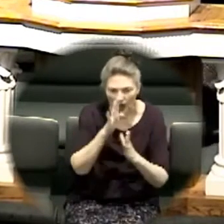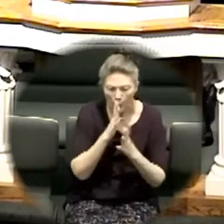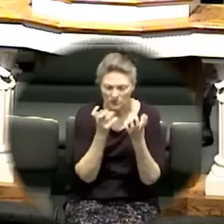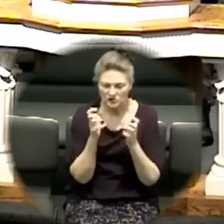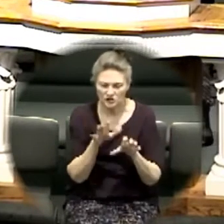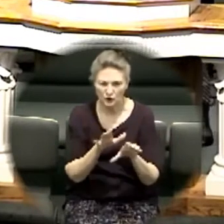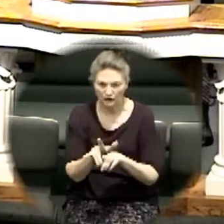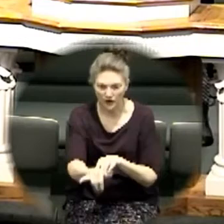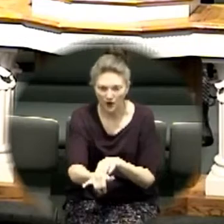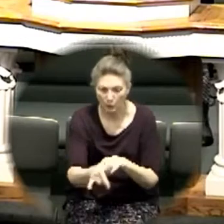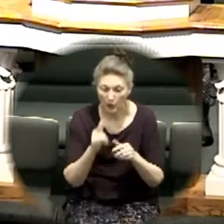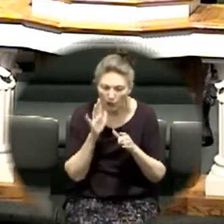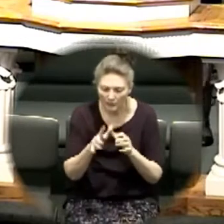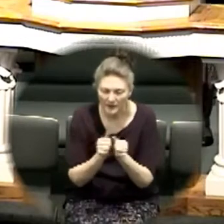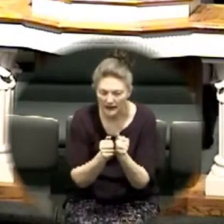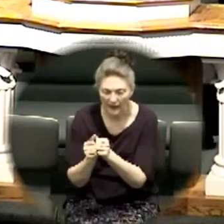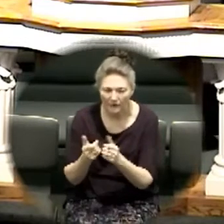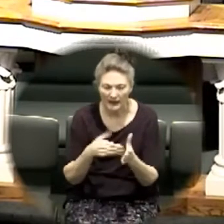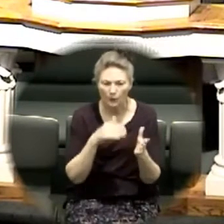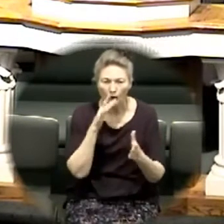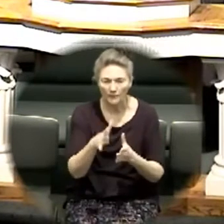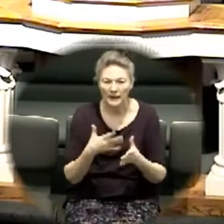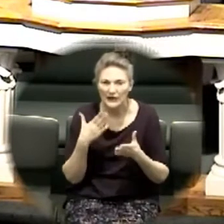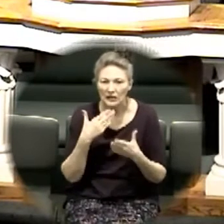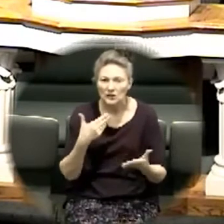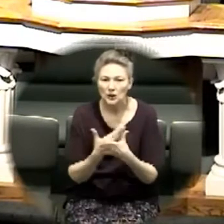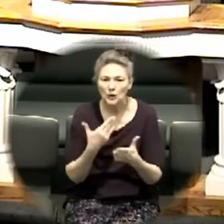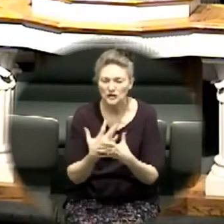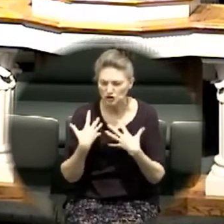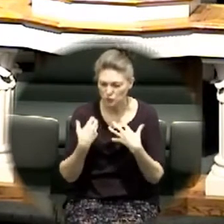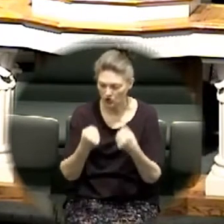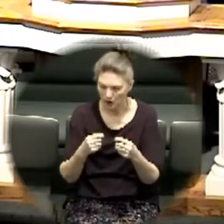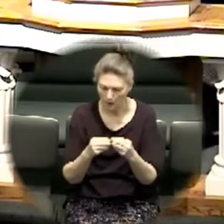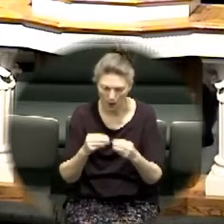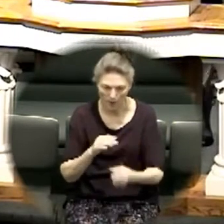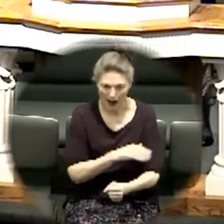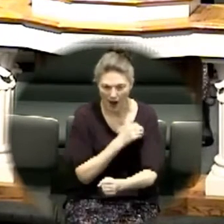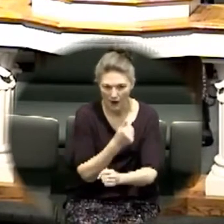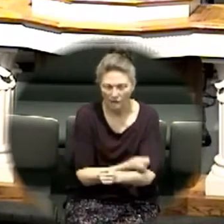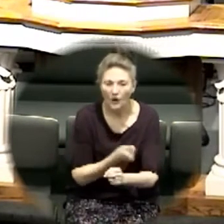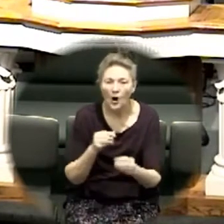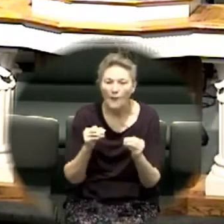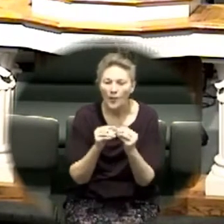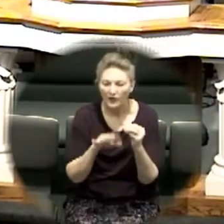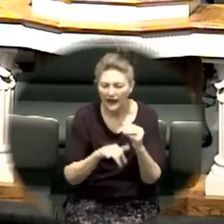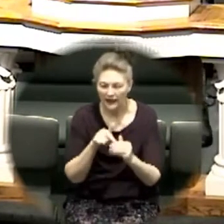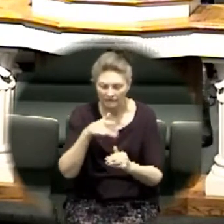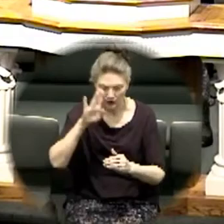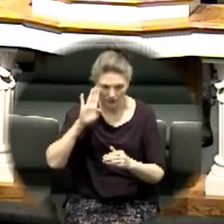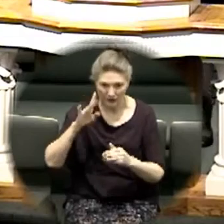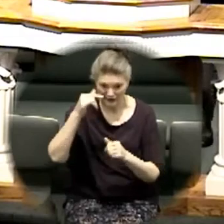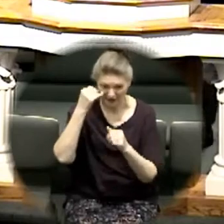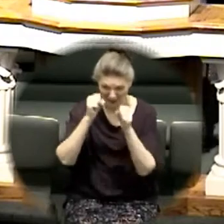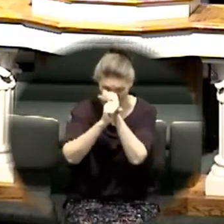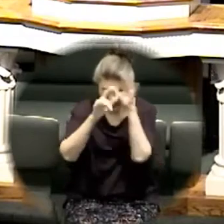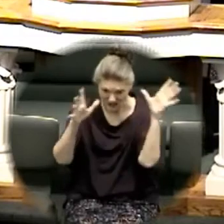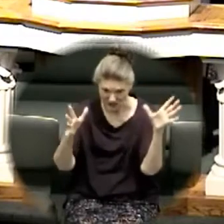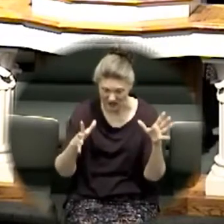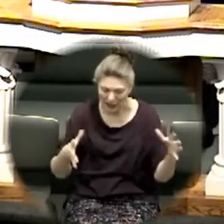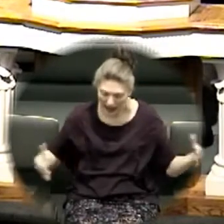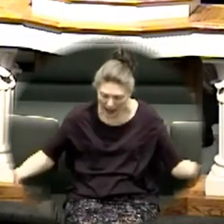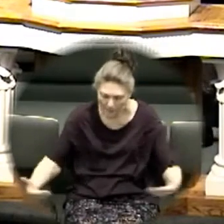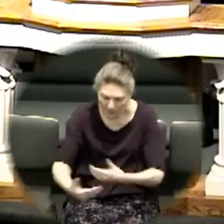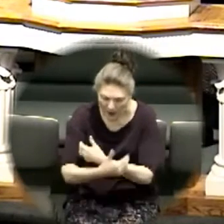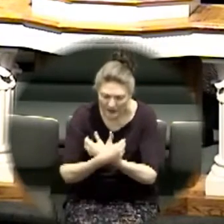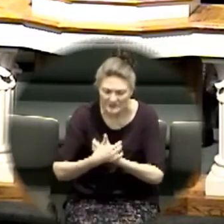be together again but we are going to be new and stronger and more powerful than you've ever ever imagined embrace all